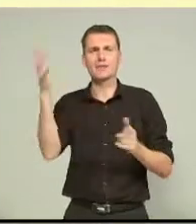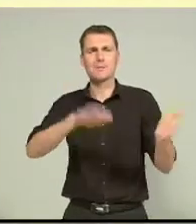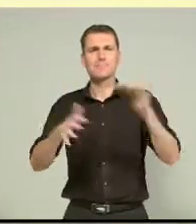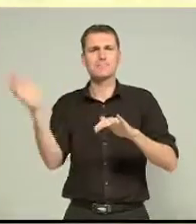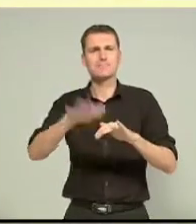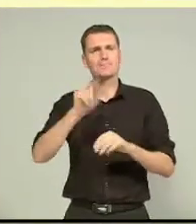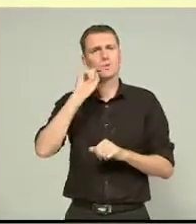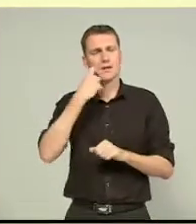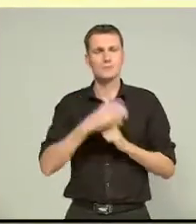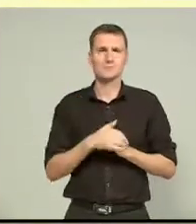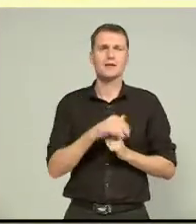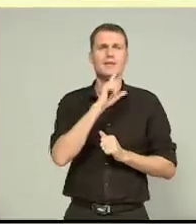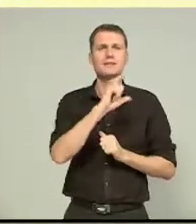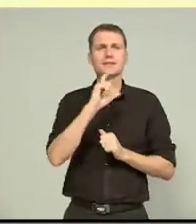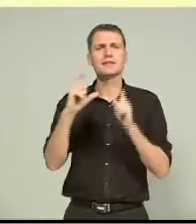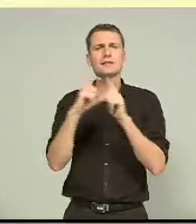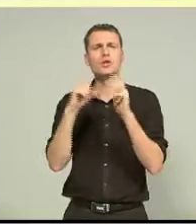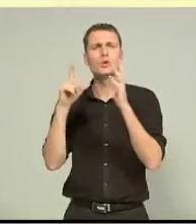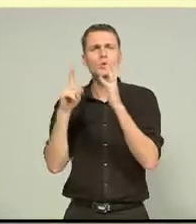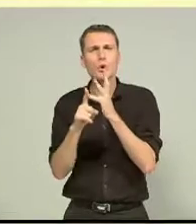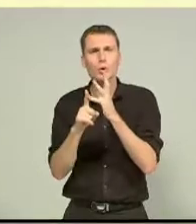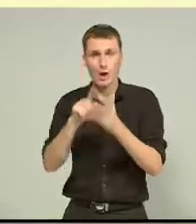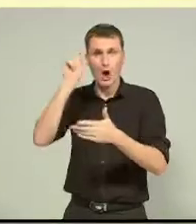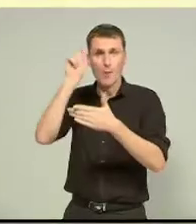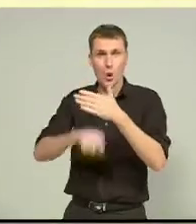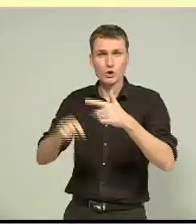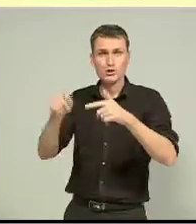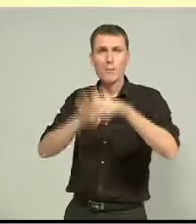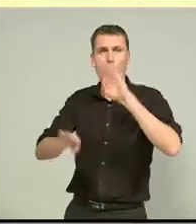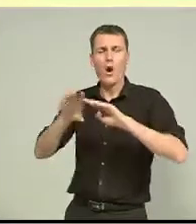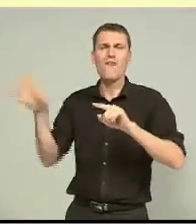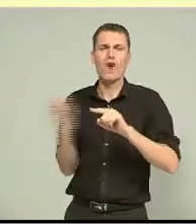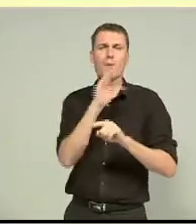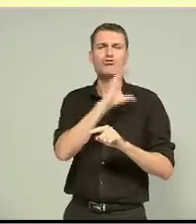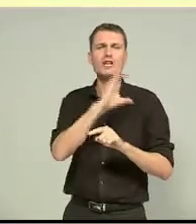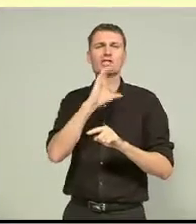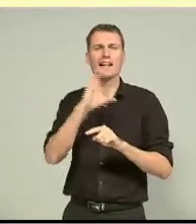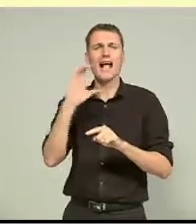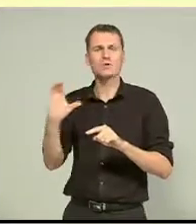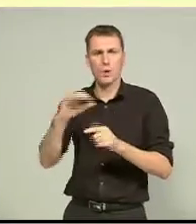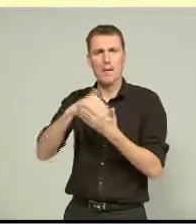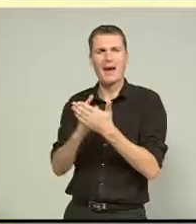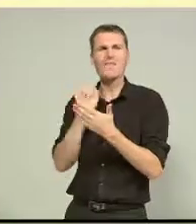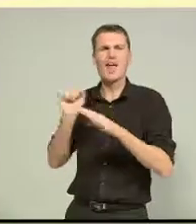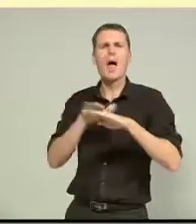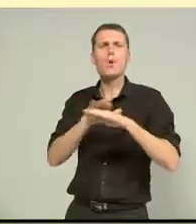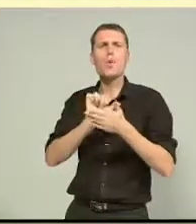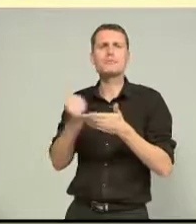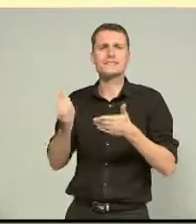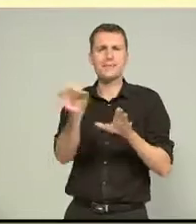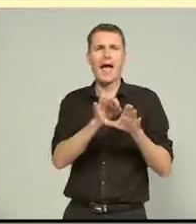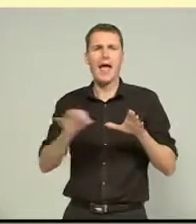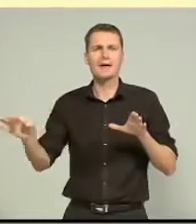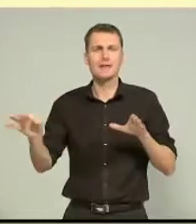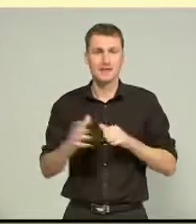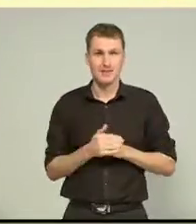Christchurch Central Development Units purchased the pool from the Christchurch City Council as part of their blueprint. Mayor Leanne Dalzow says